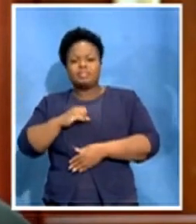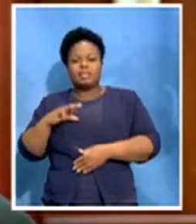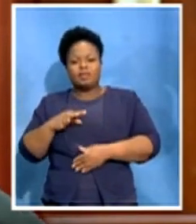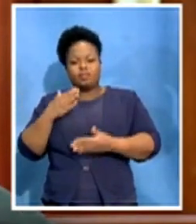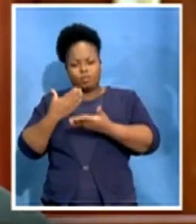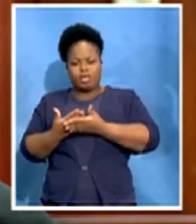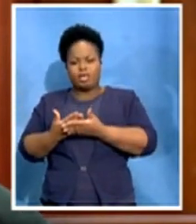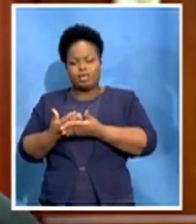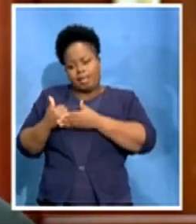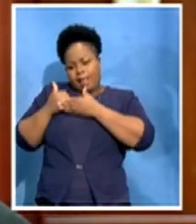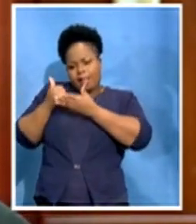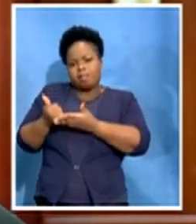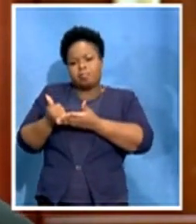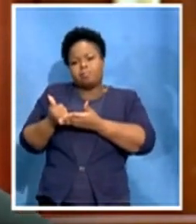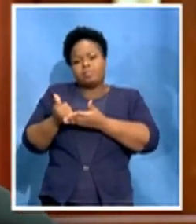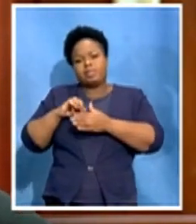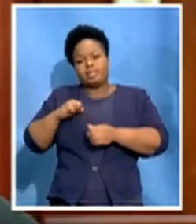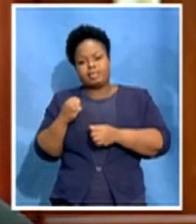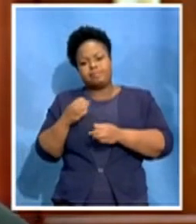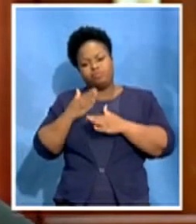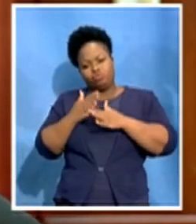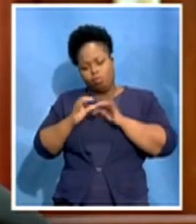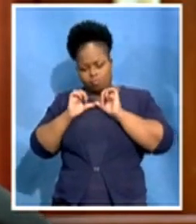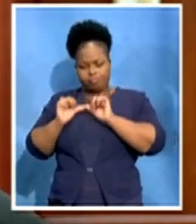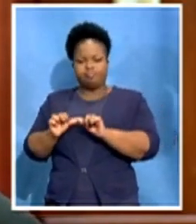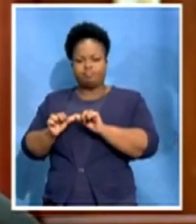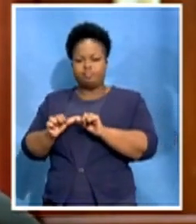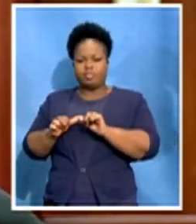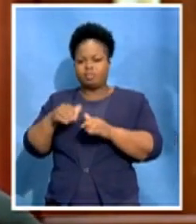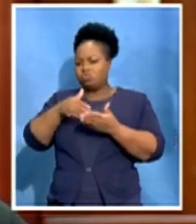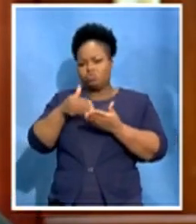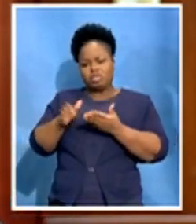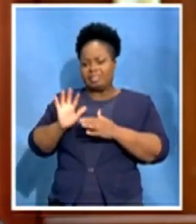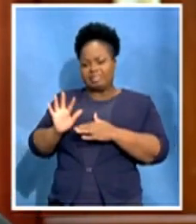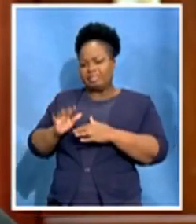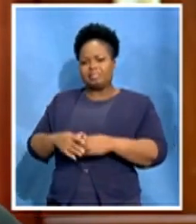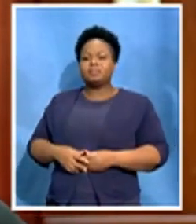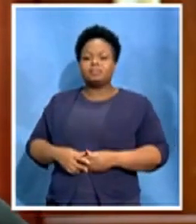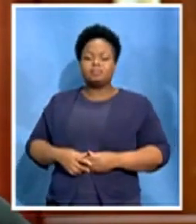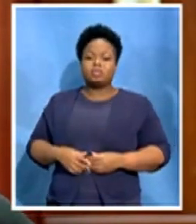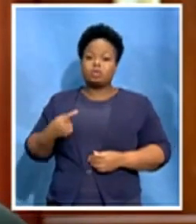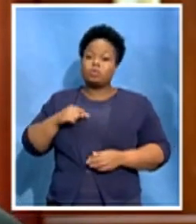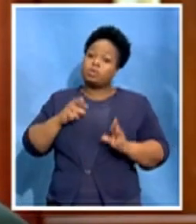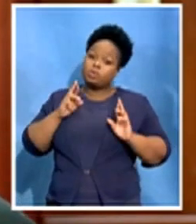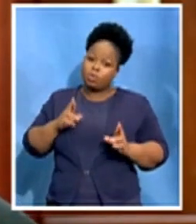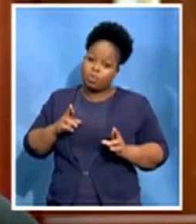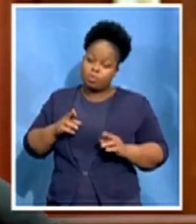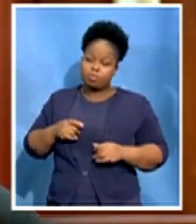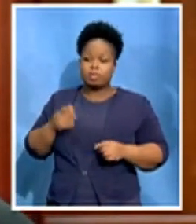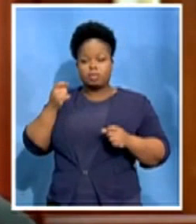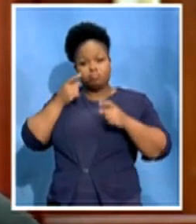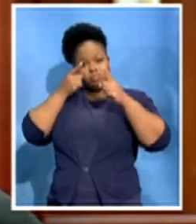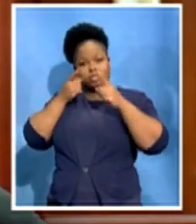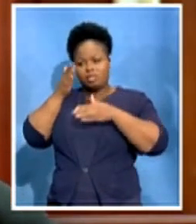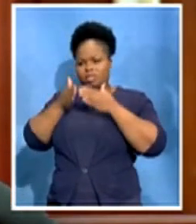not have those people retrenched. And we hope that that would be the aim at the end of the day, that there are other solutions